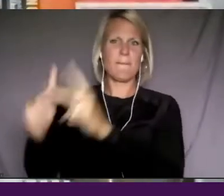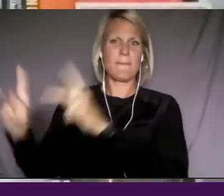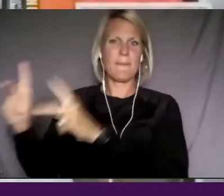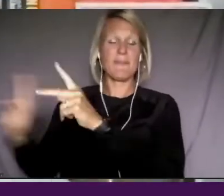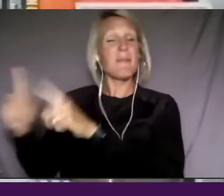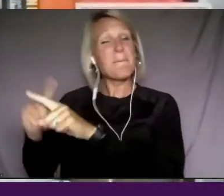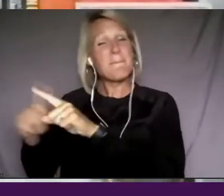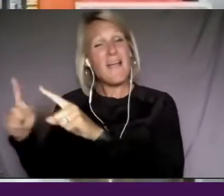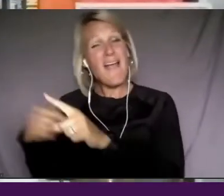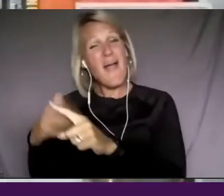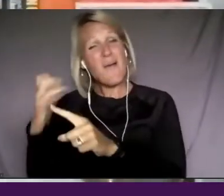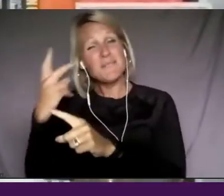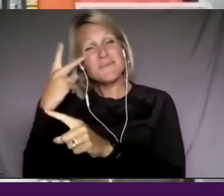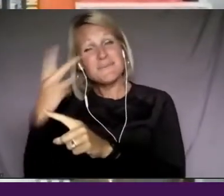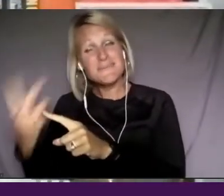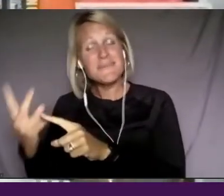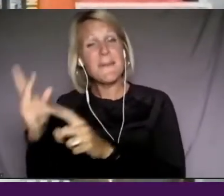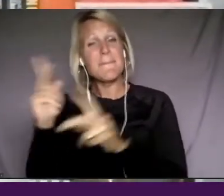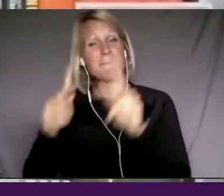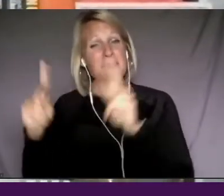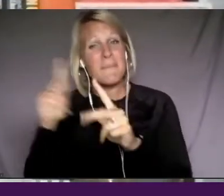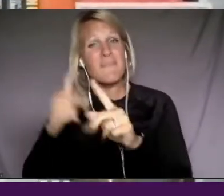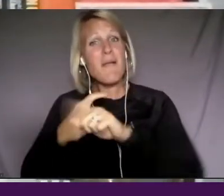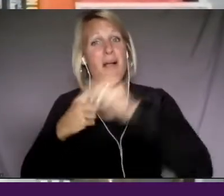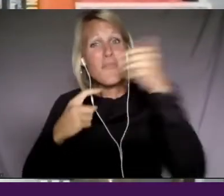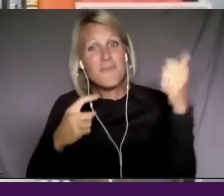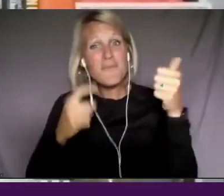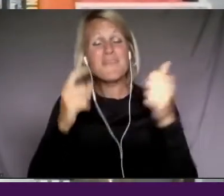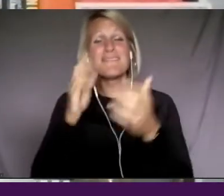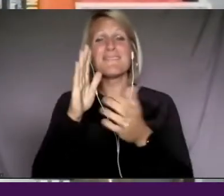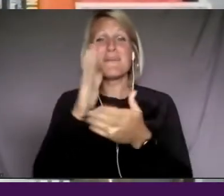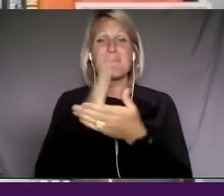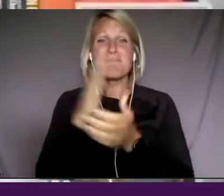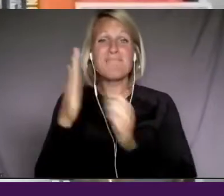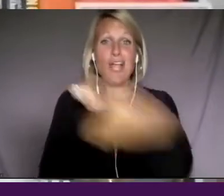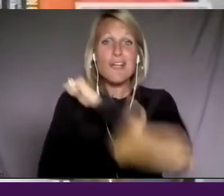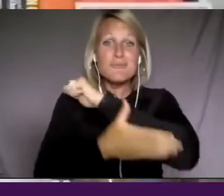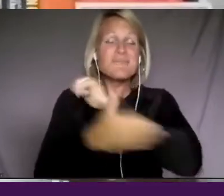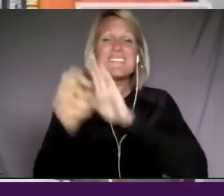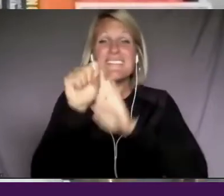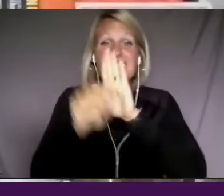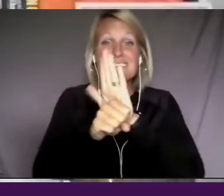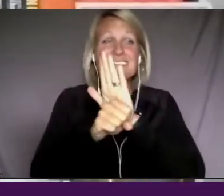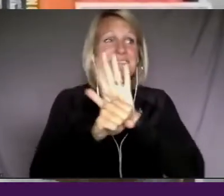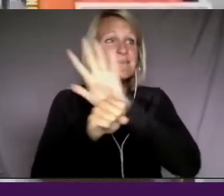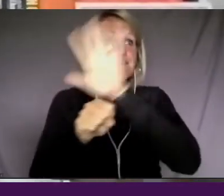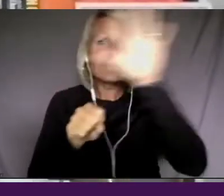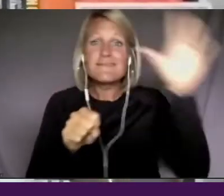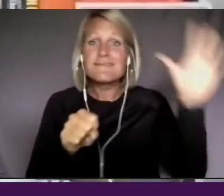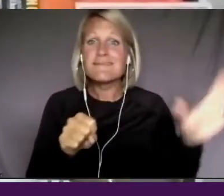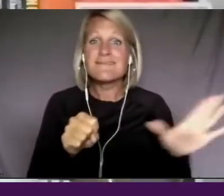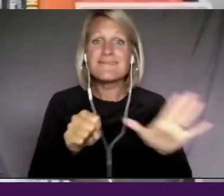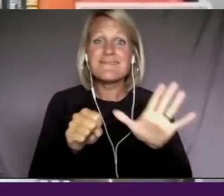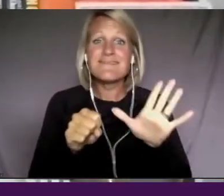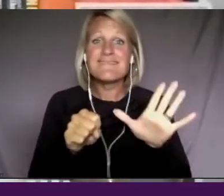I, I'd love to see people telling stories from other parts of the country as well as part of, of, of a series that's called American experience.